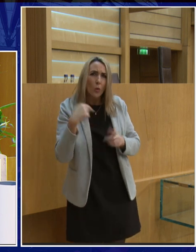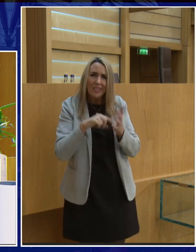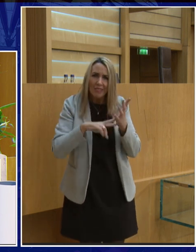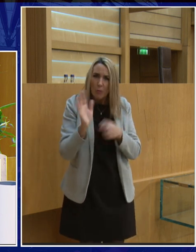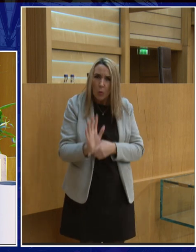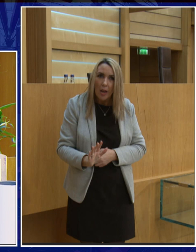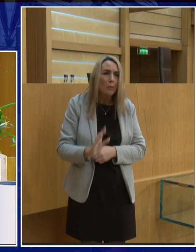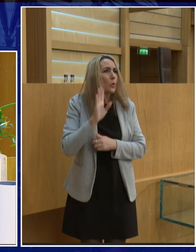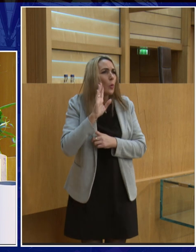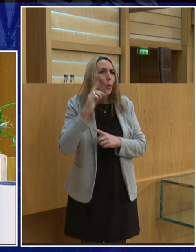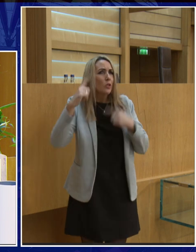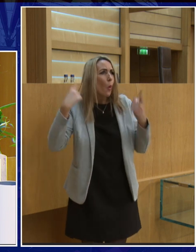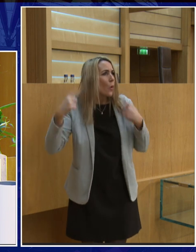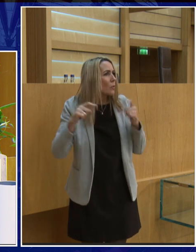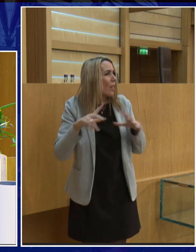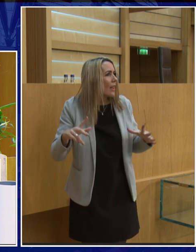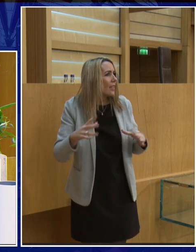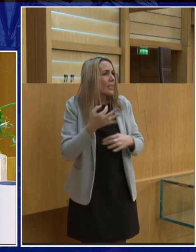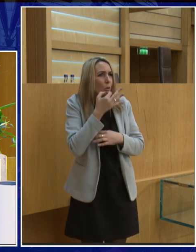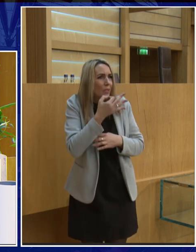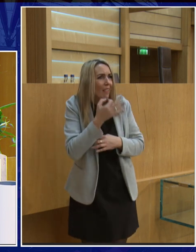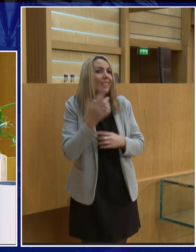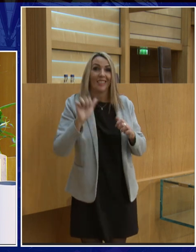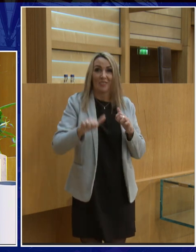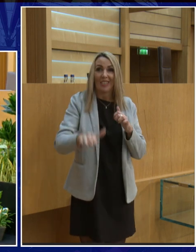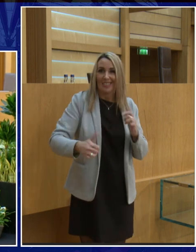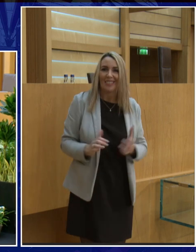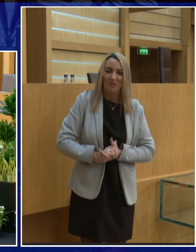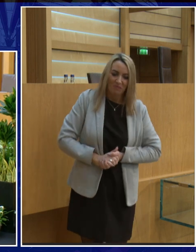make the Clanger noise? There you go.